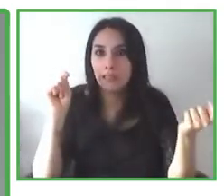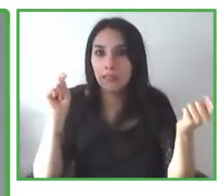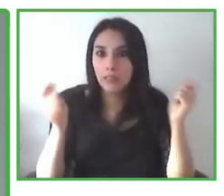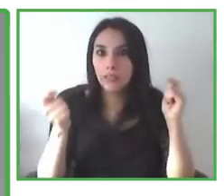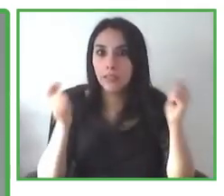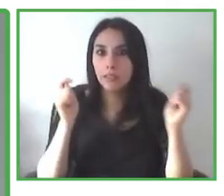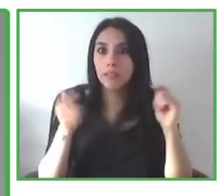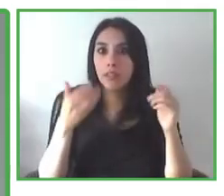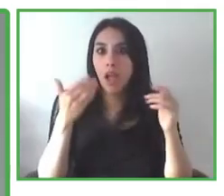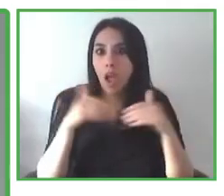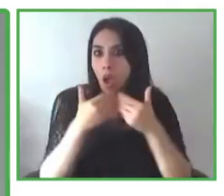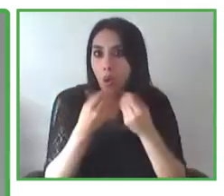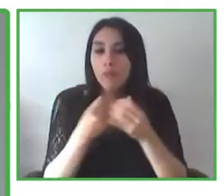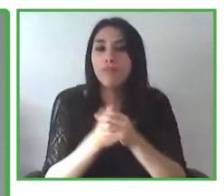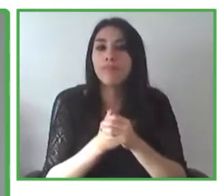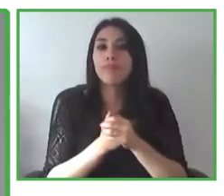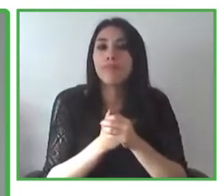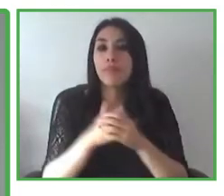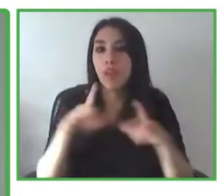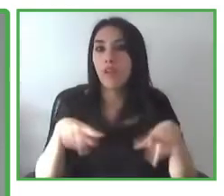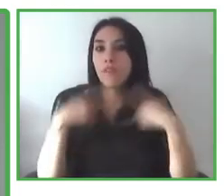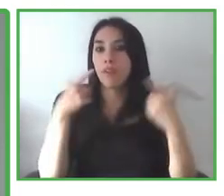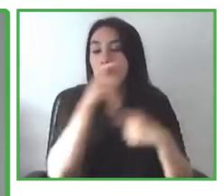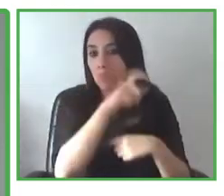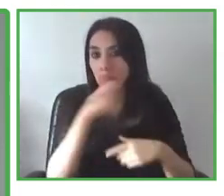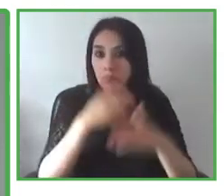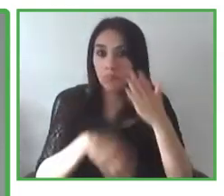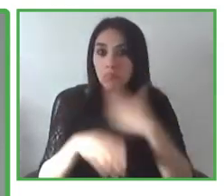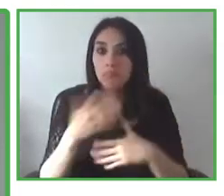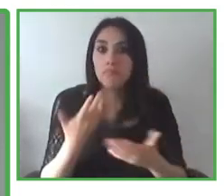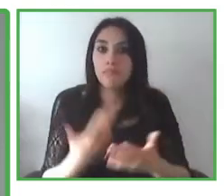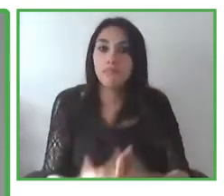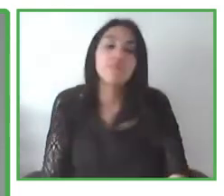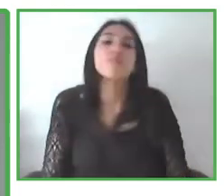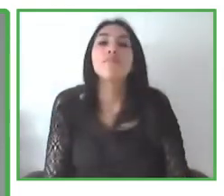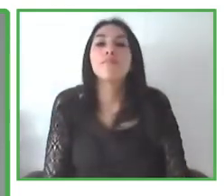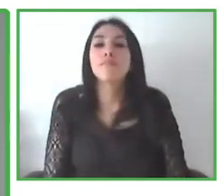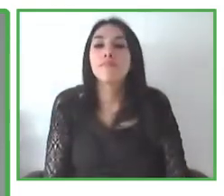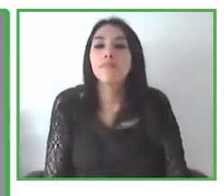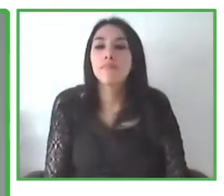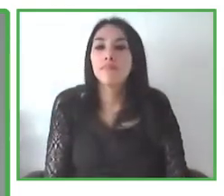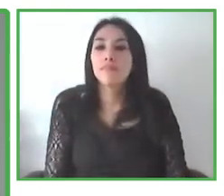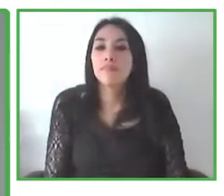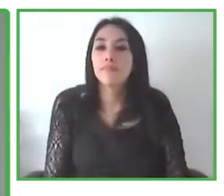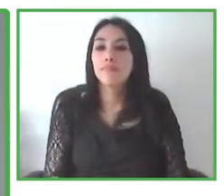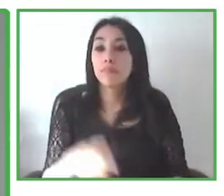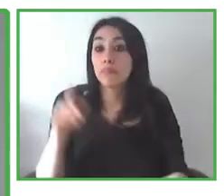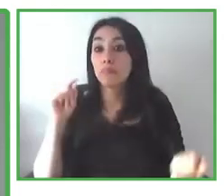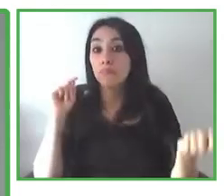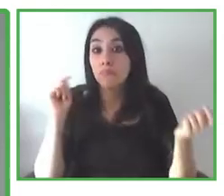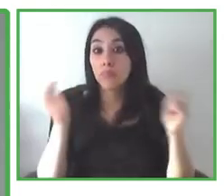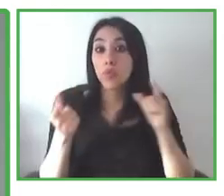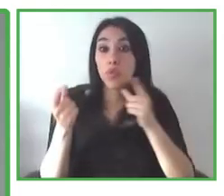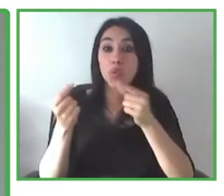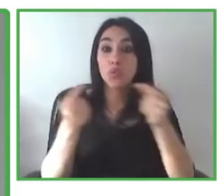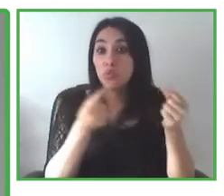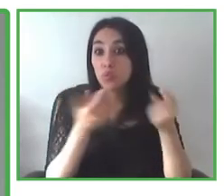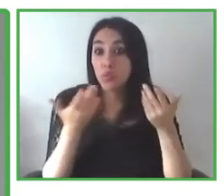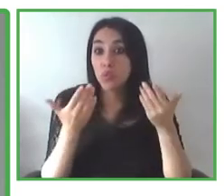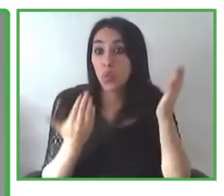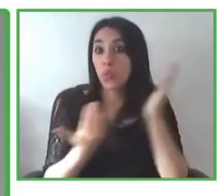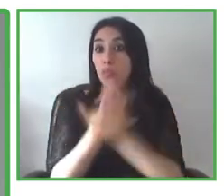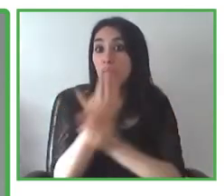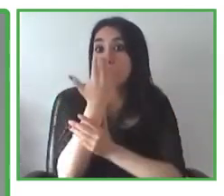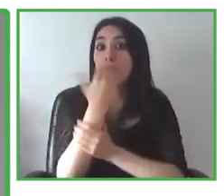disabilities, change by creating innovations, change by looking at innovative practices and policies, change